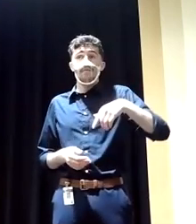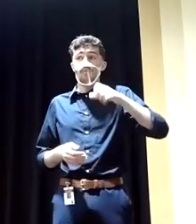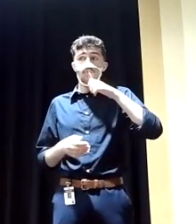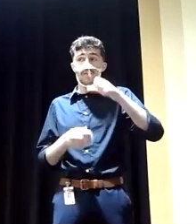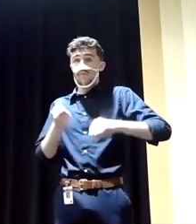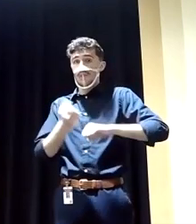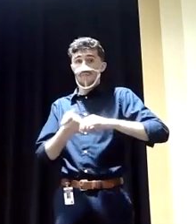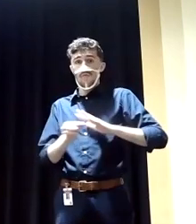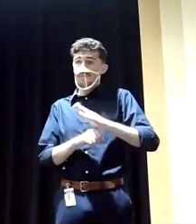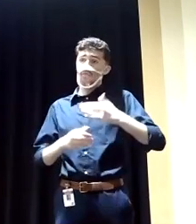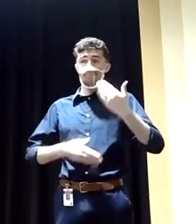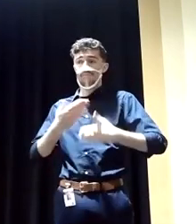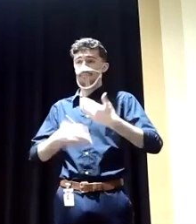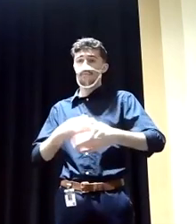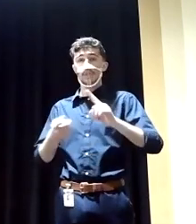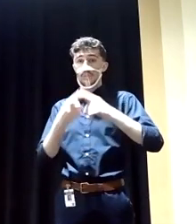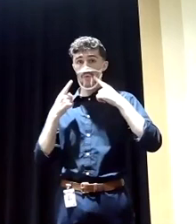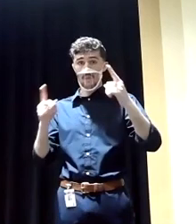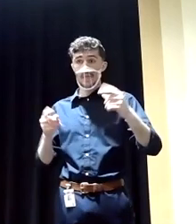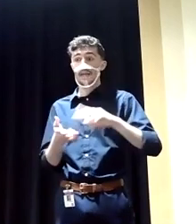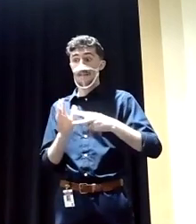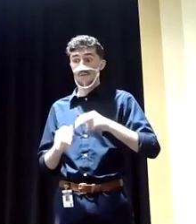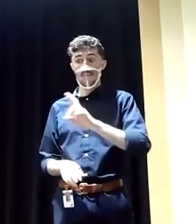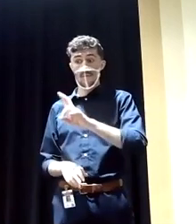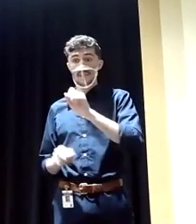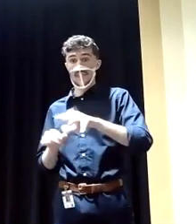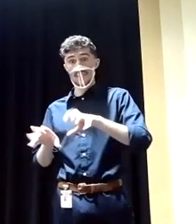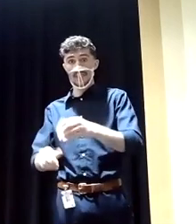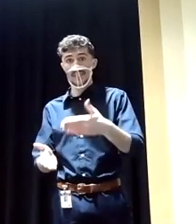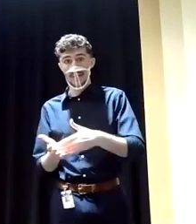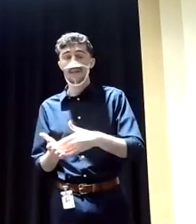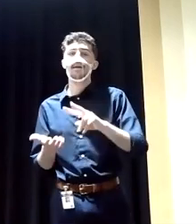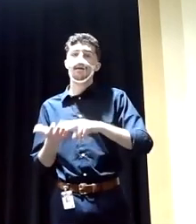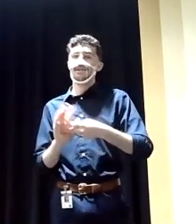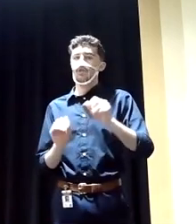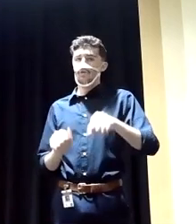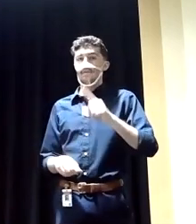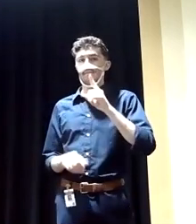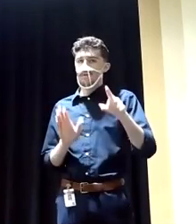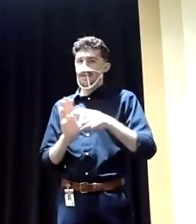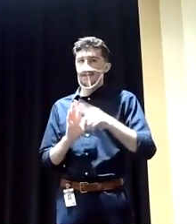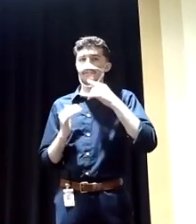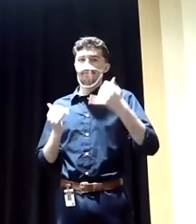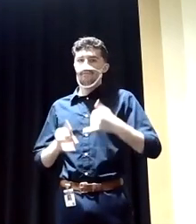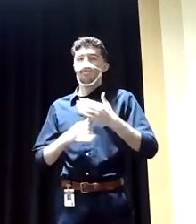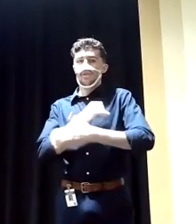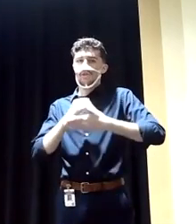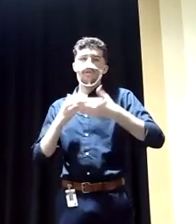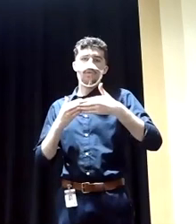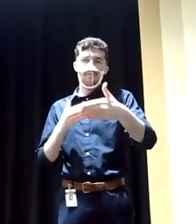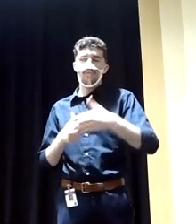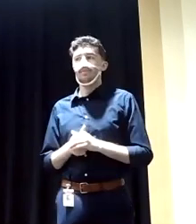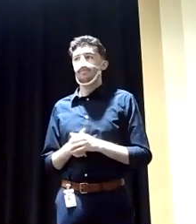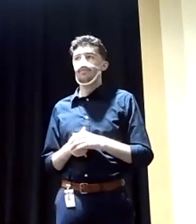allow the Republicans to take this seat, you know, that could have profound ramifications for our nation going forward. I humbly